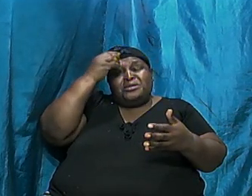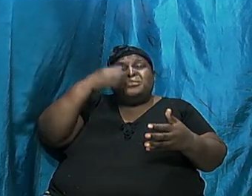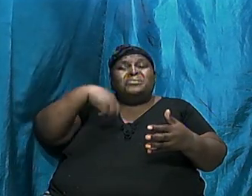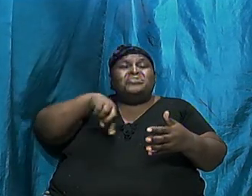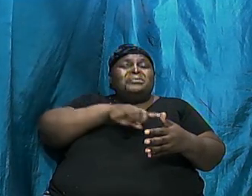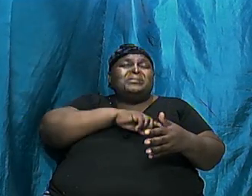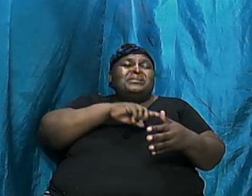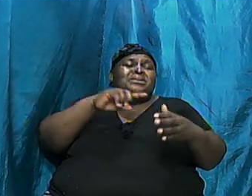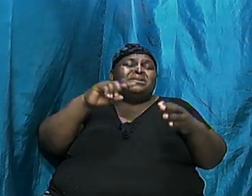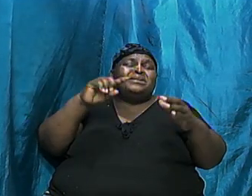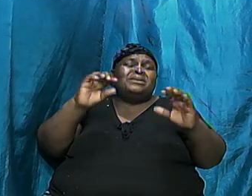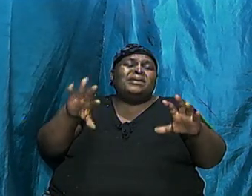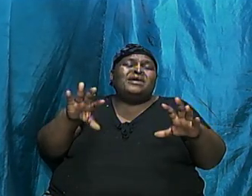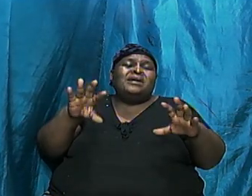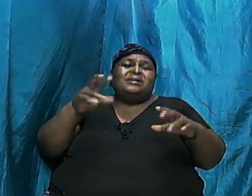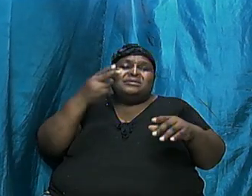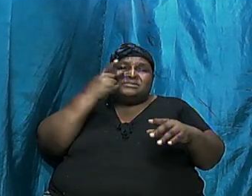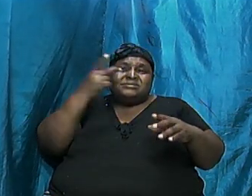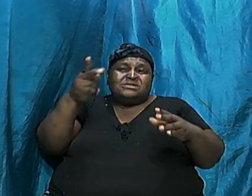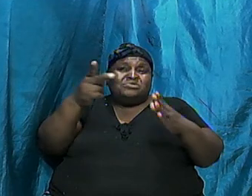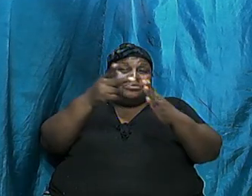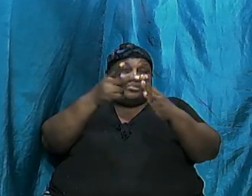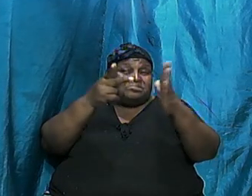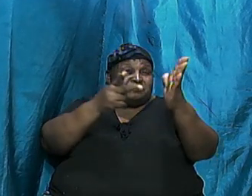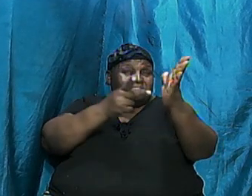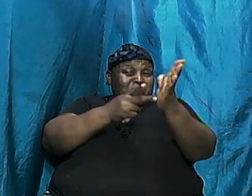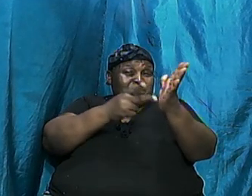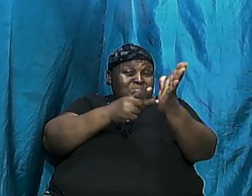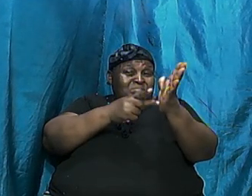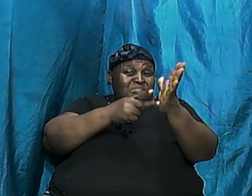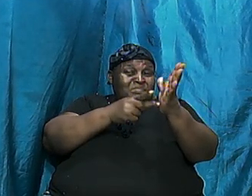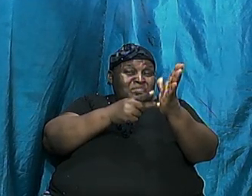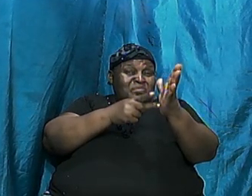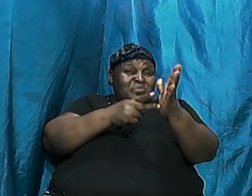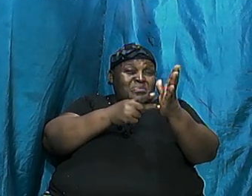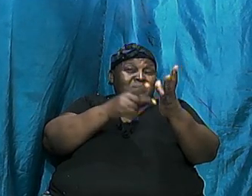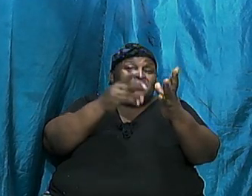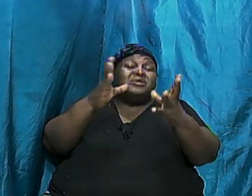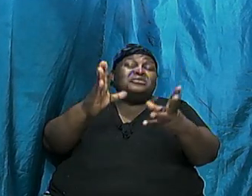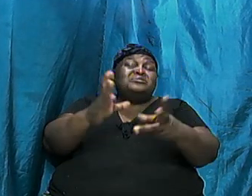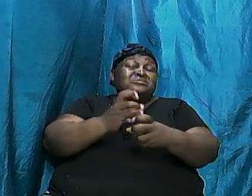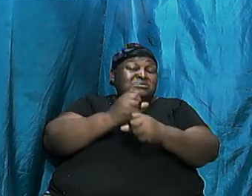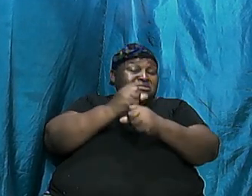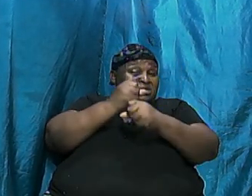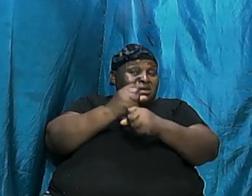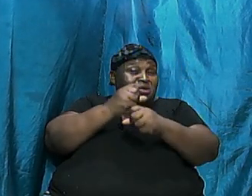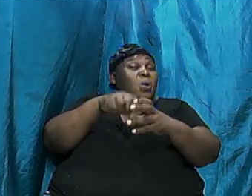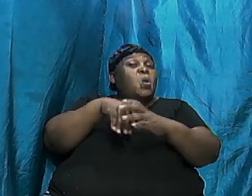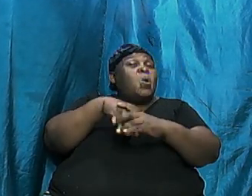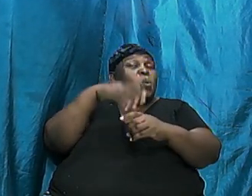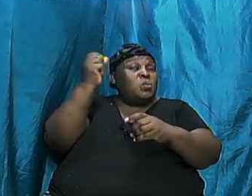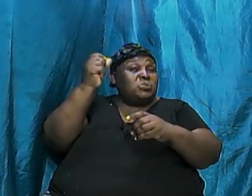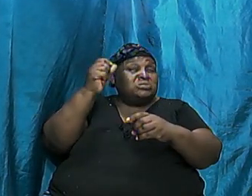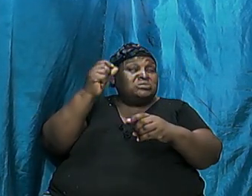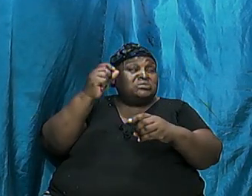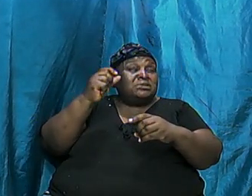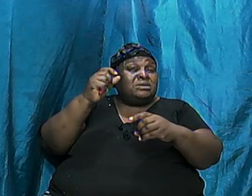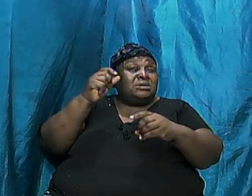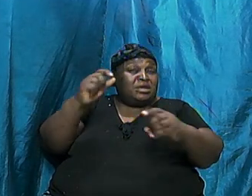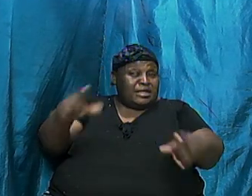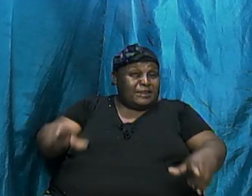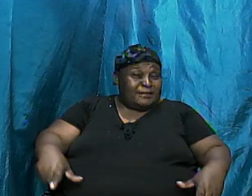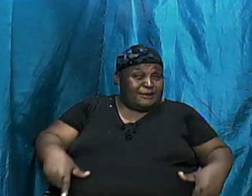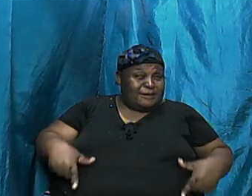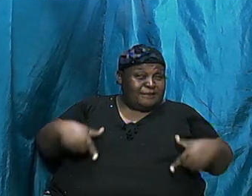see principles from which we can extract and apply to our lives and that is extremely important